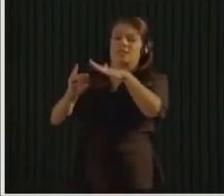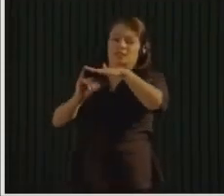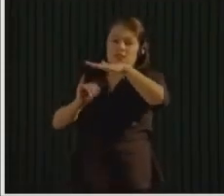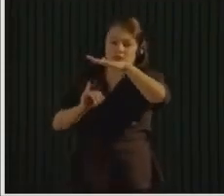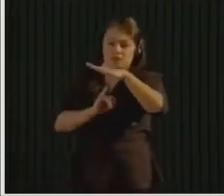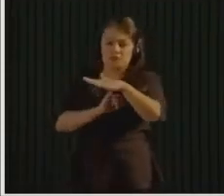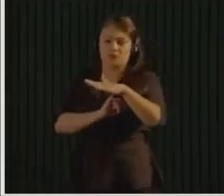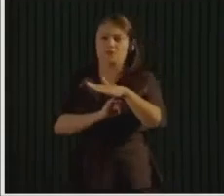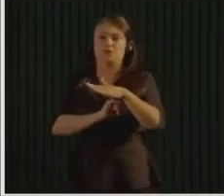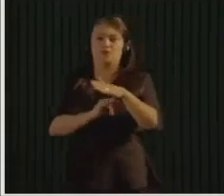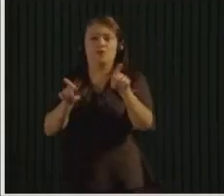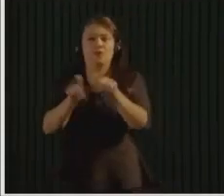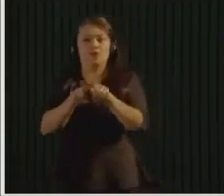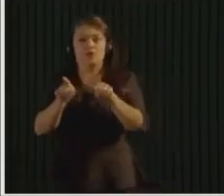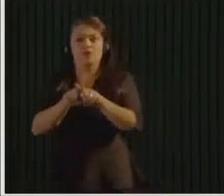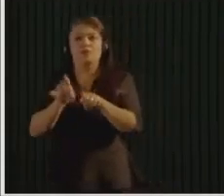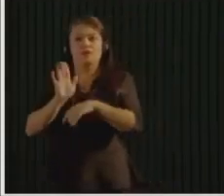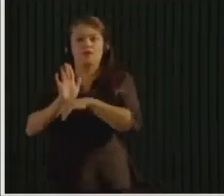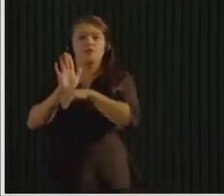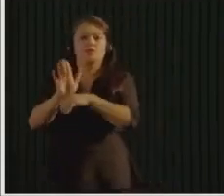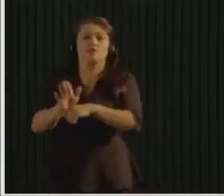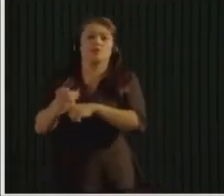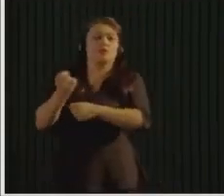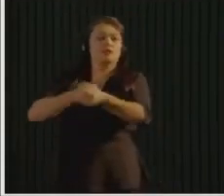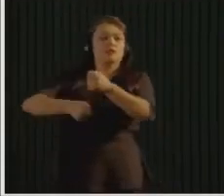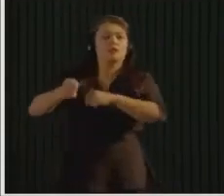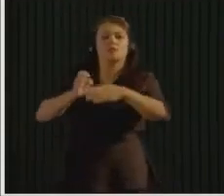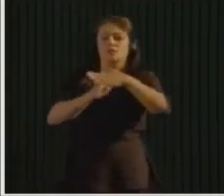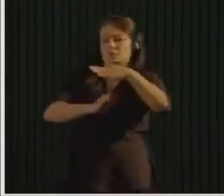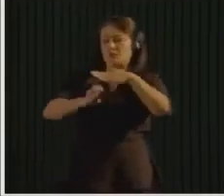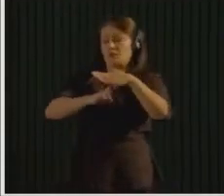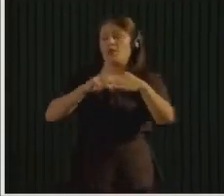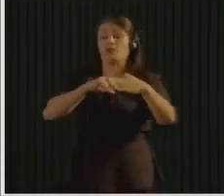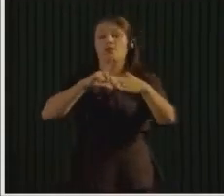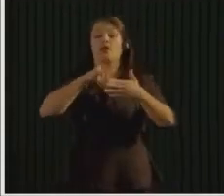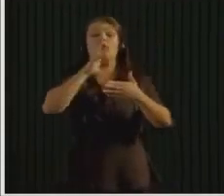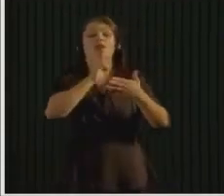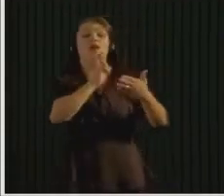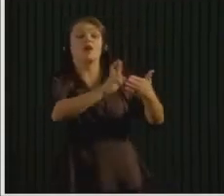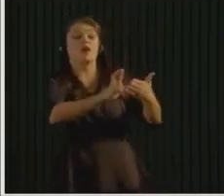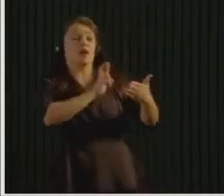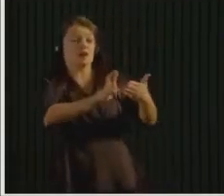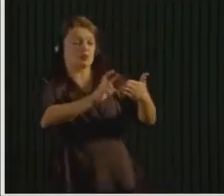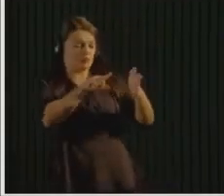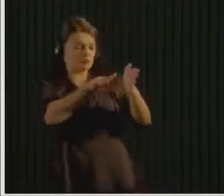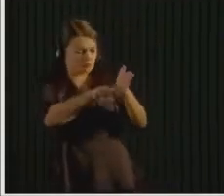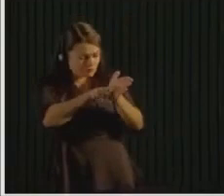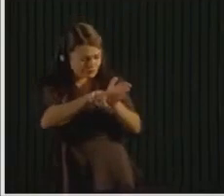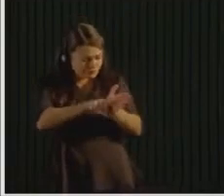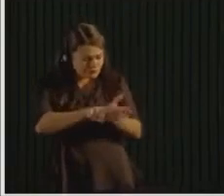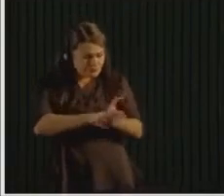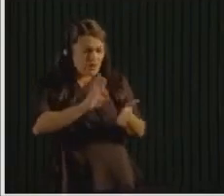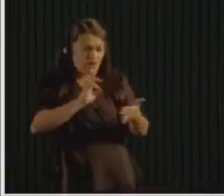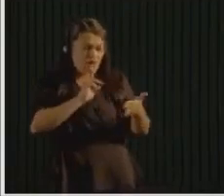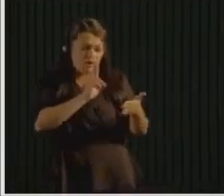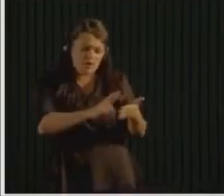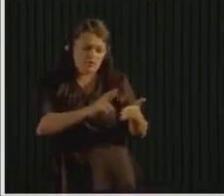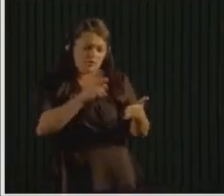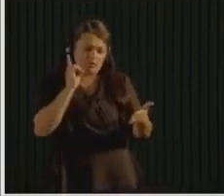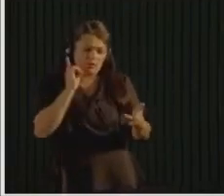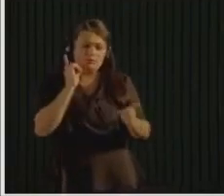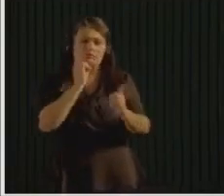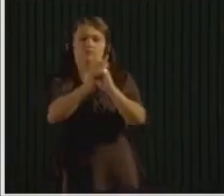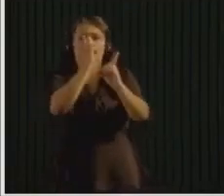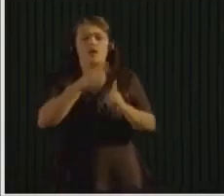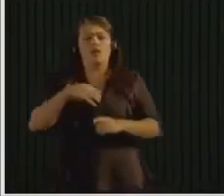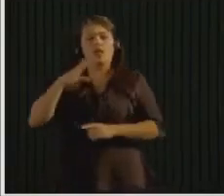online that businesses, institutions, or communities can fill out to get recognized as a leader in Zero Waste.